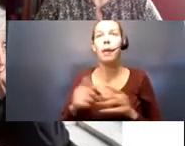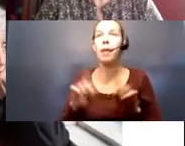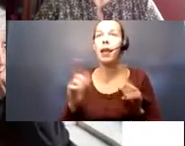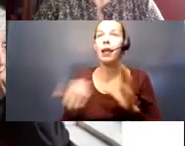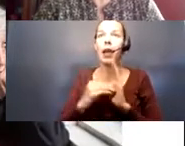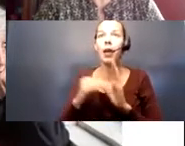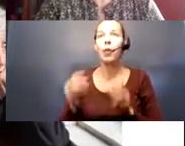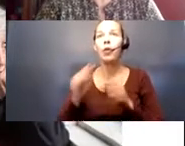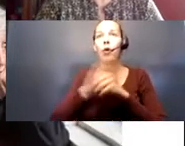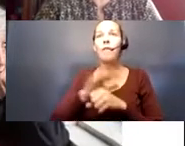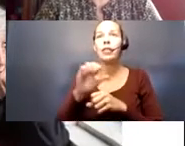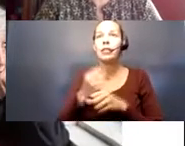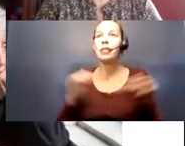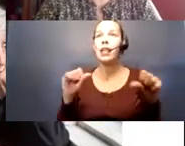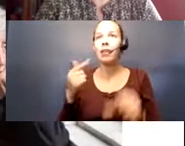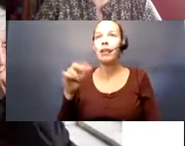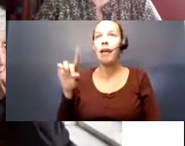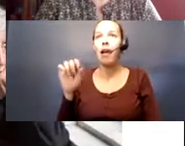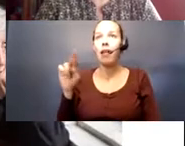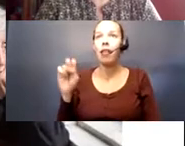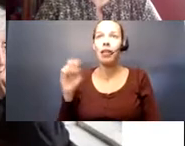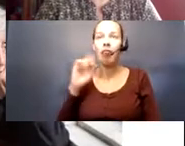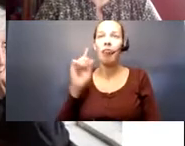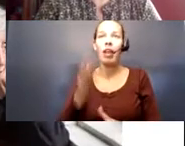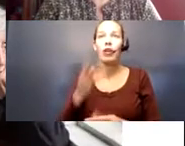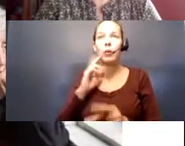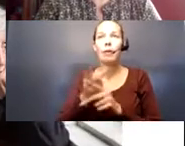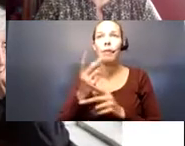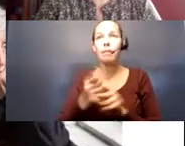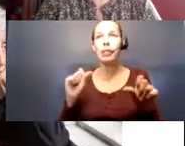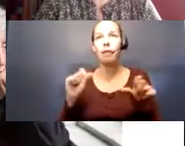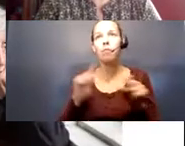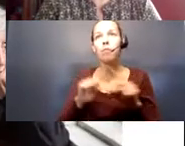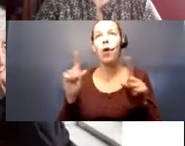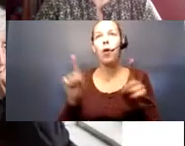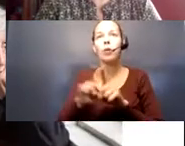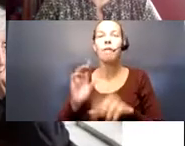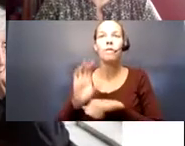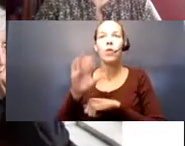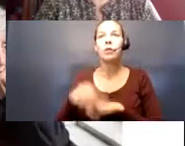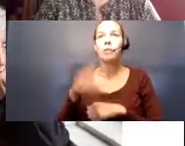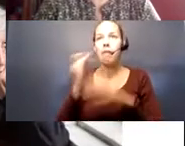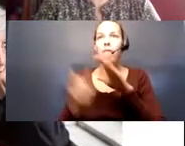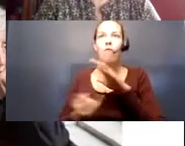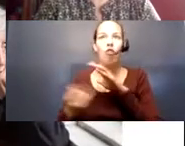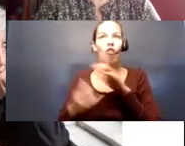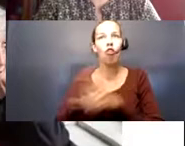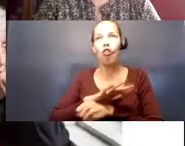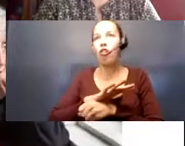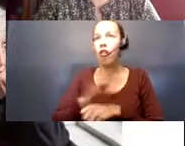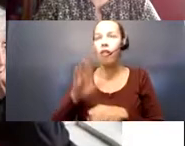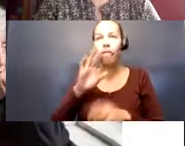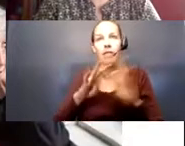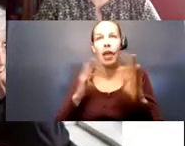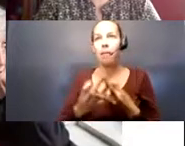with our COVID safety guidelines, it's kept, you know, it's there to keep them safe. But it's also forcing them to be completely isolated from their family, from their